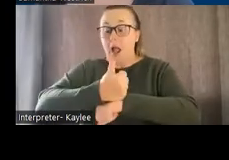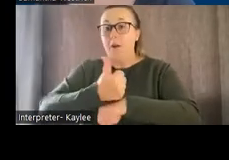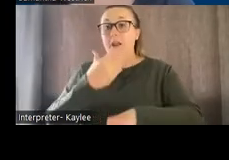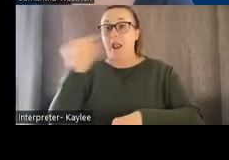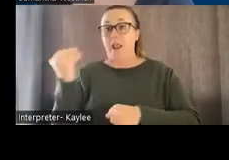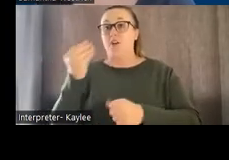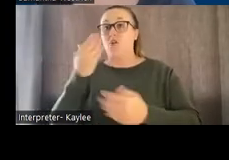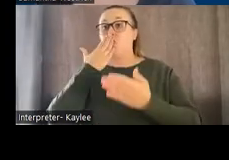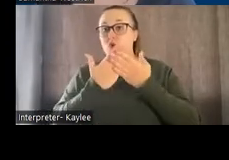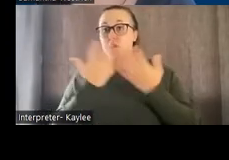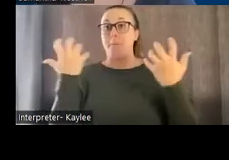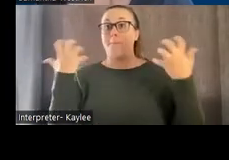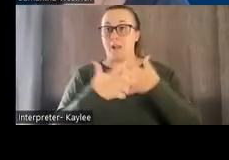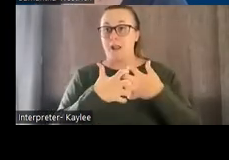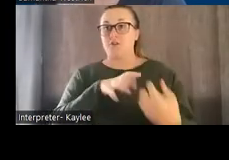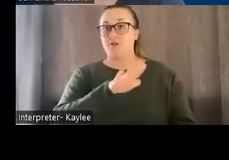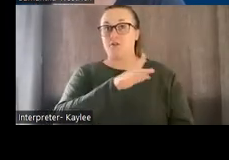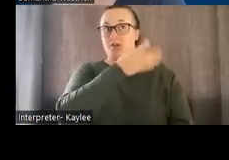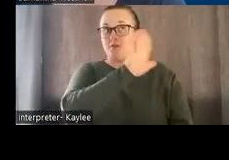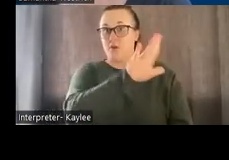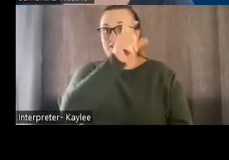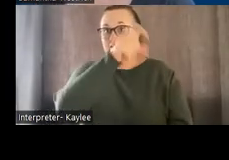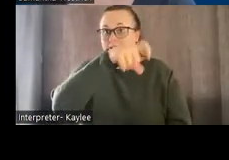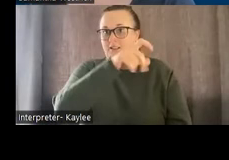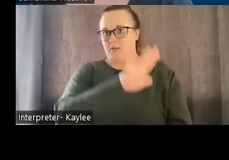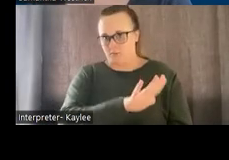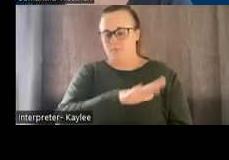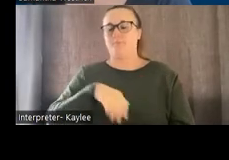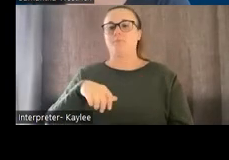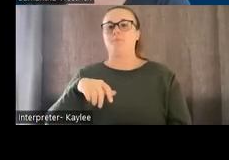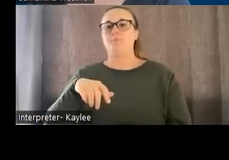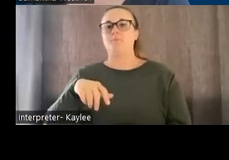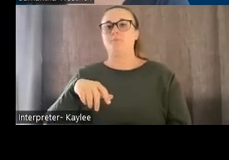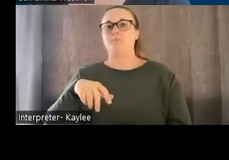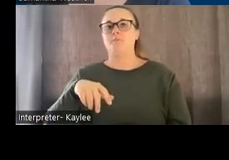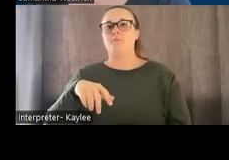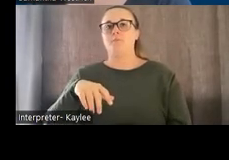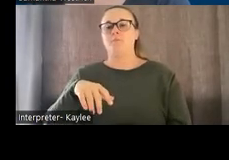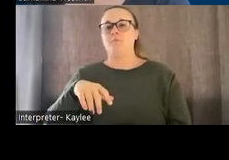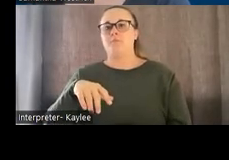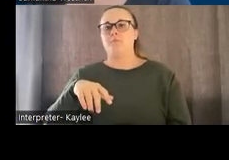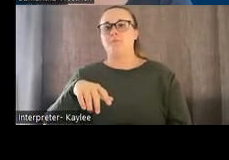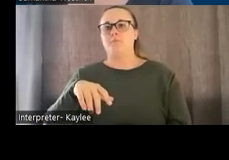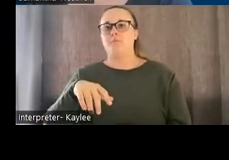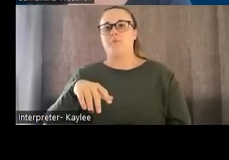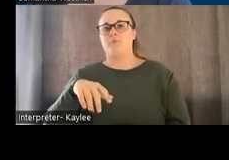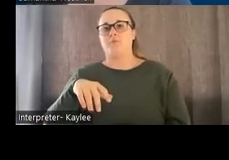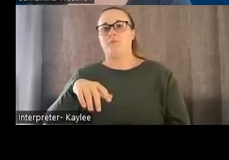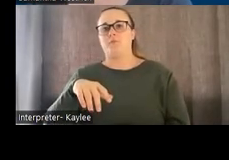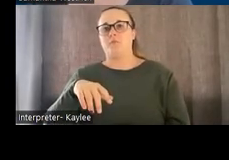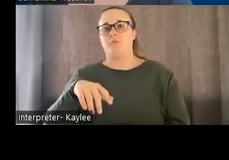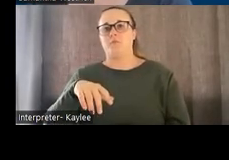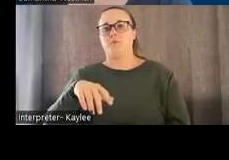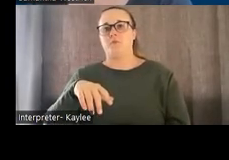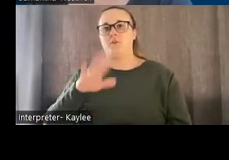different things that the user might need. So it is laid out with the focus on what we call core